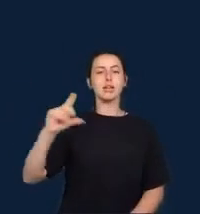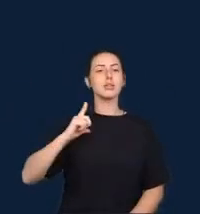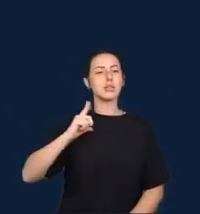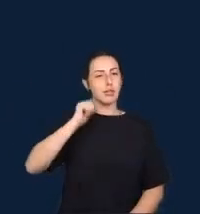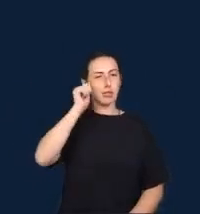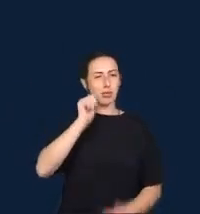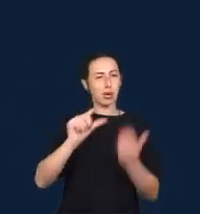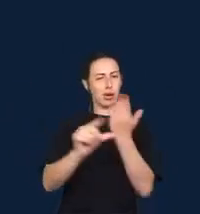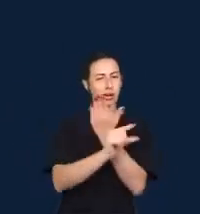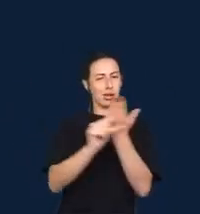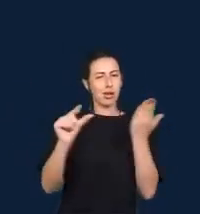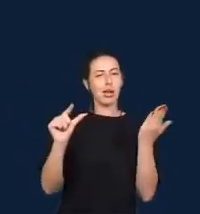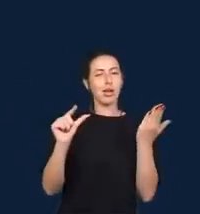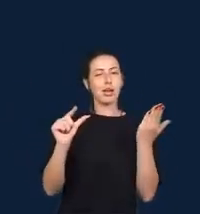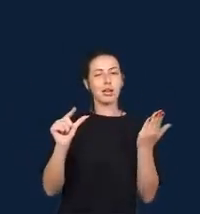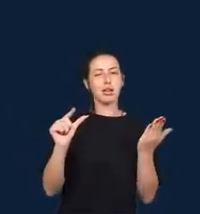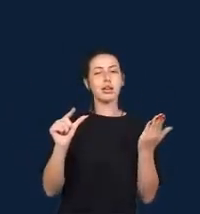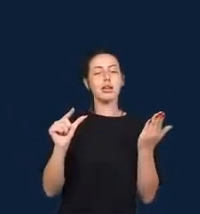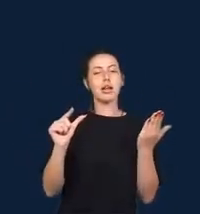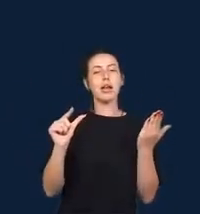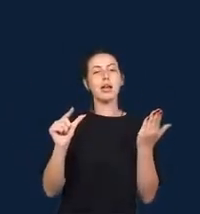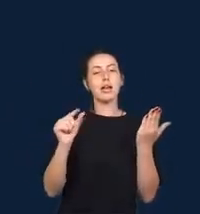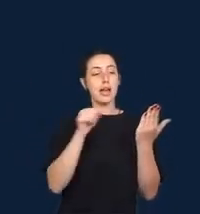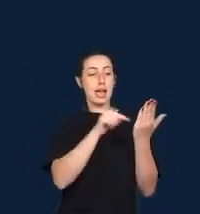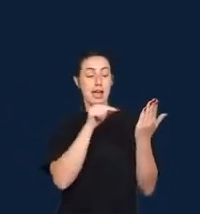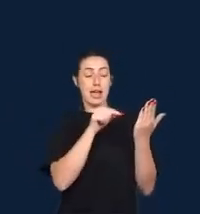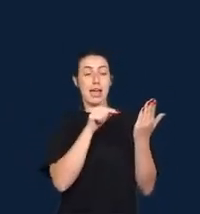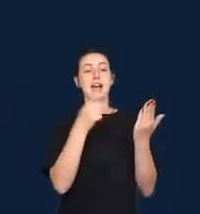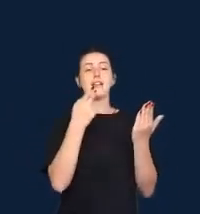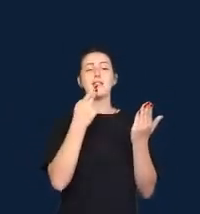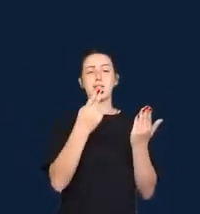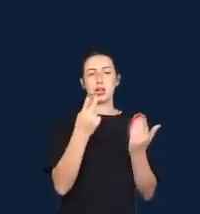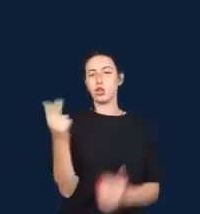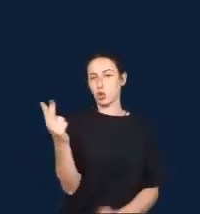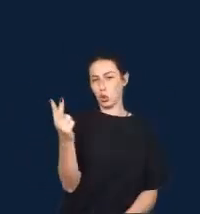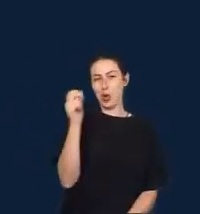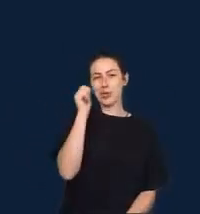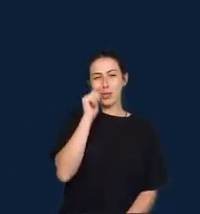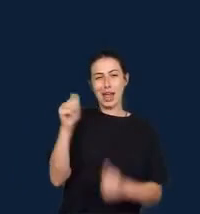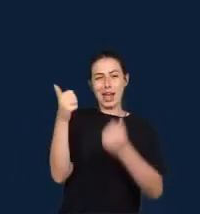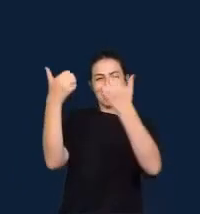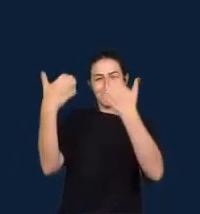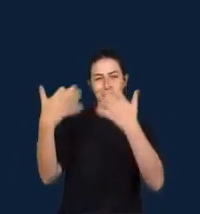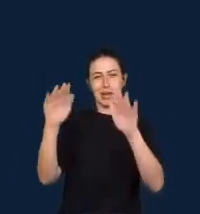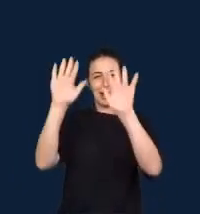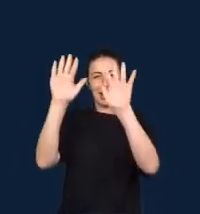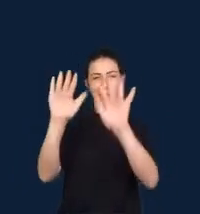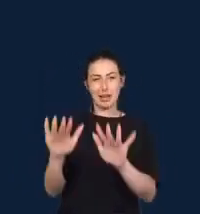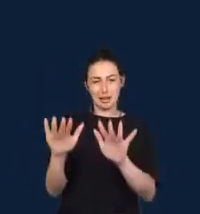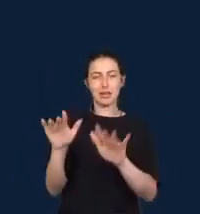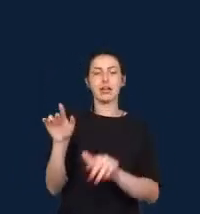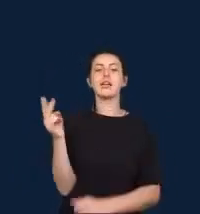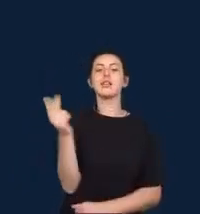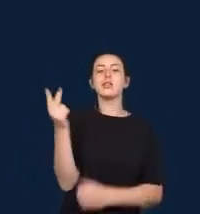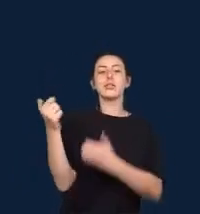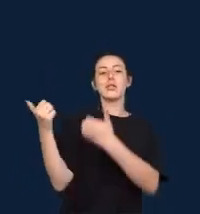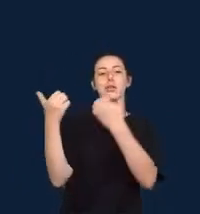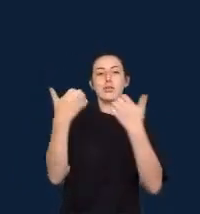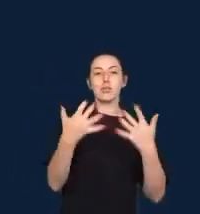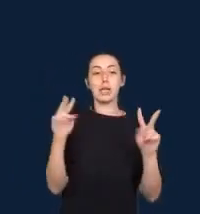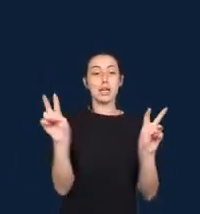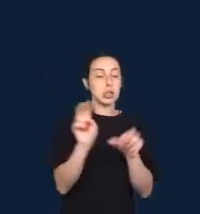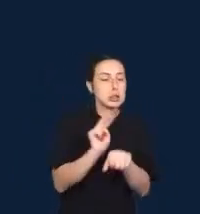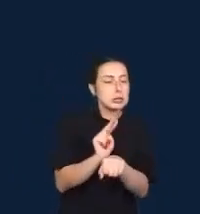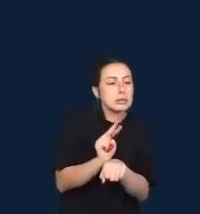call the data that emerged from statistical surveillance of indigenous populations as